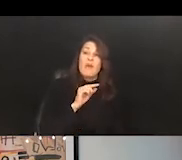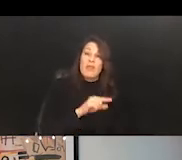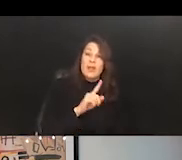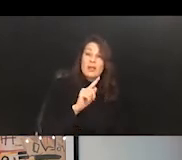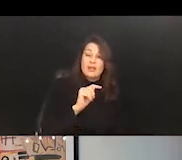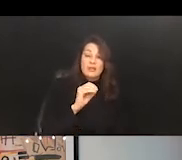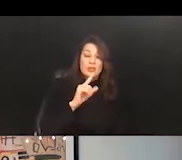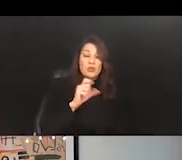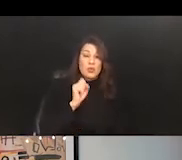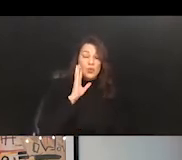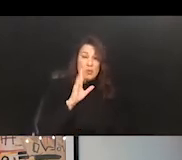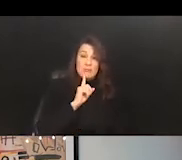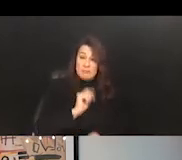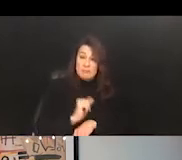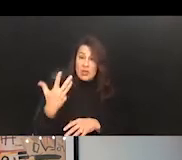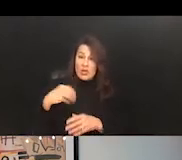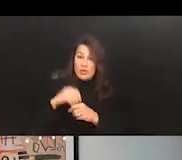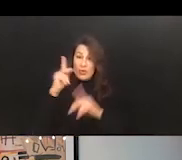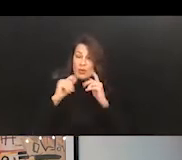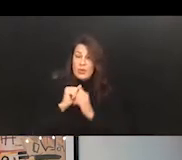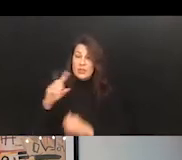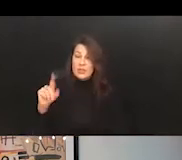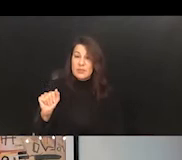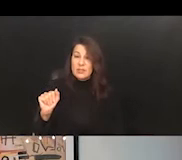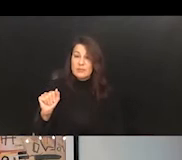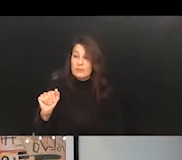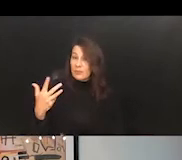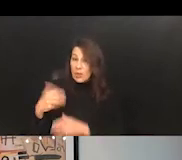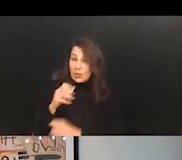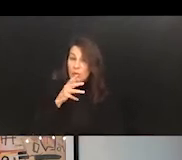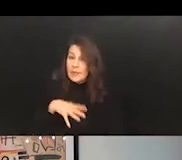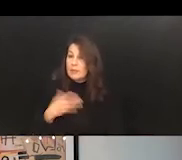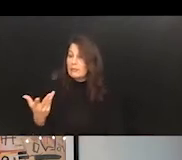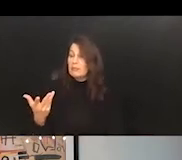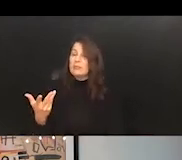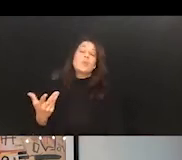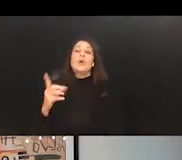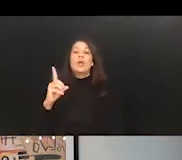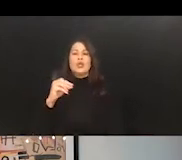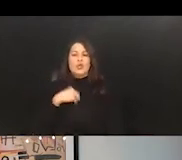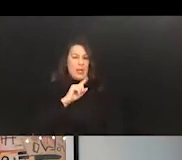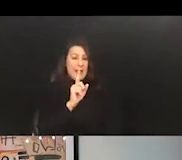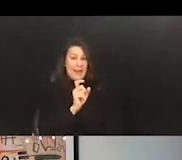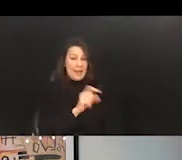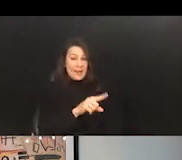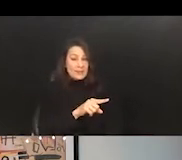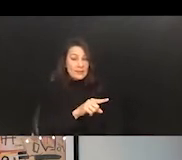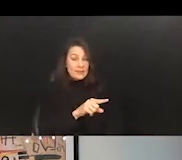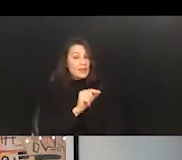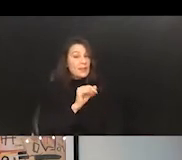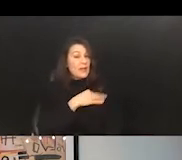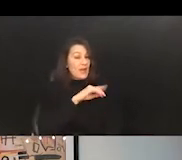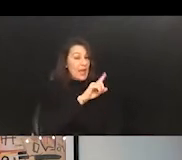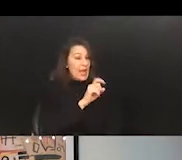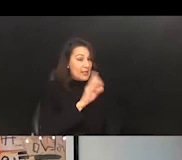people with disabilities? If they're including women? Do I ask? And if I ask, do I get an